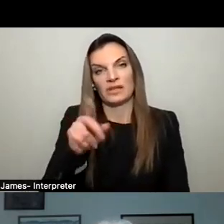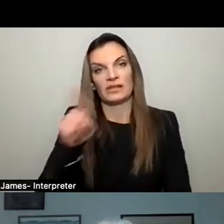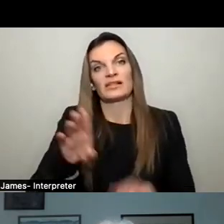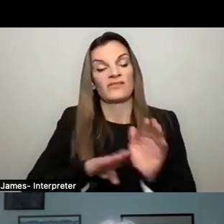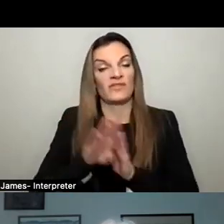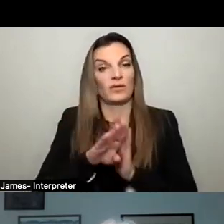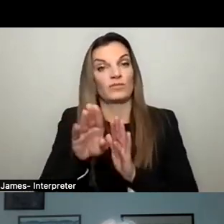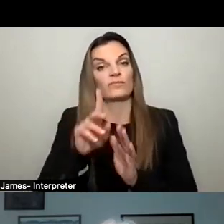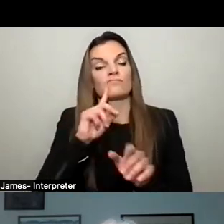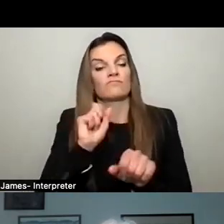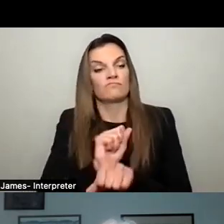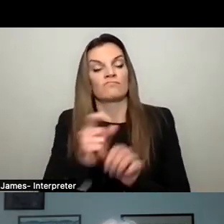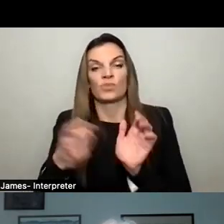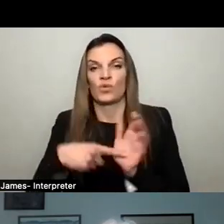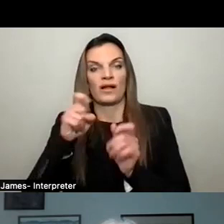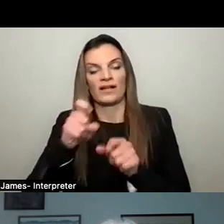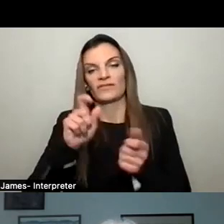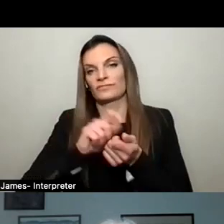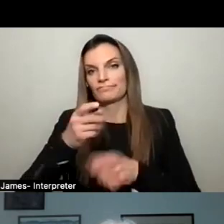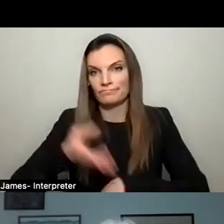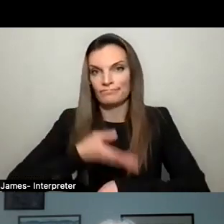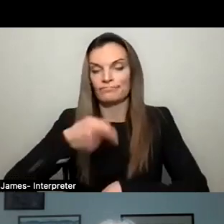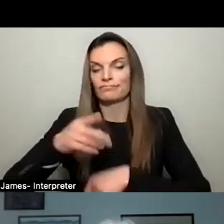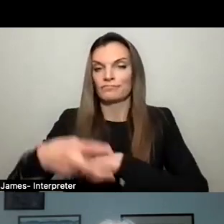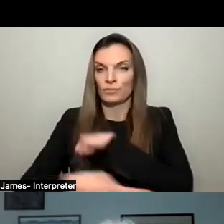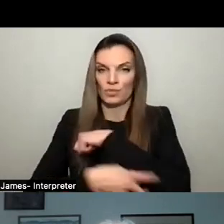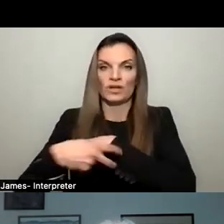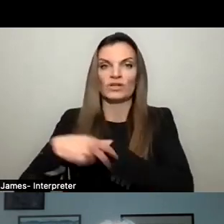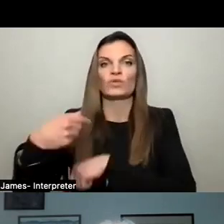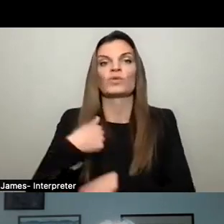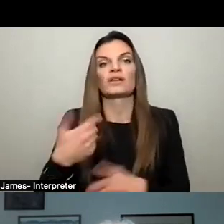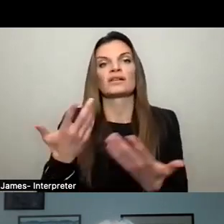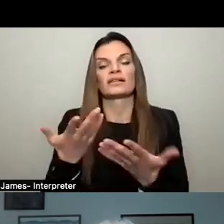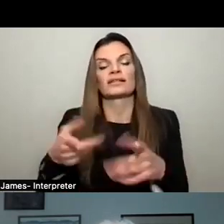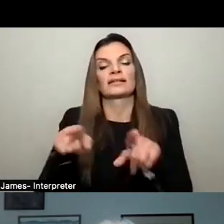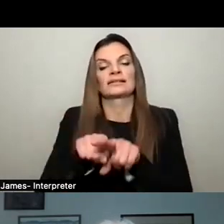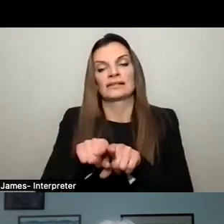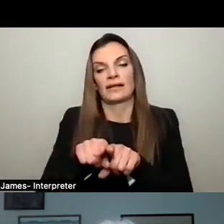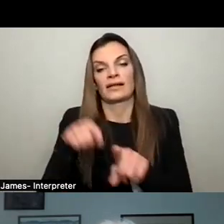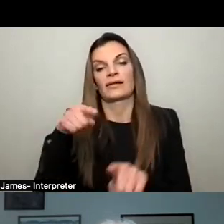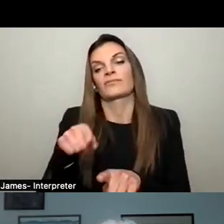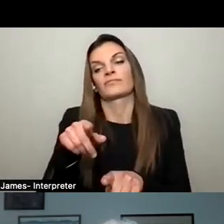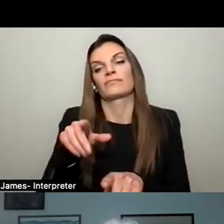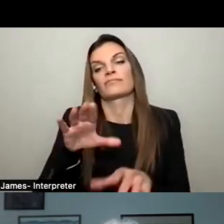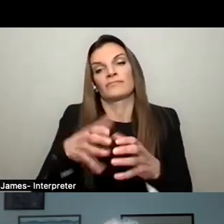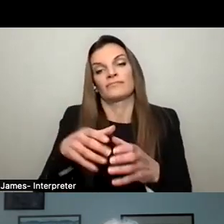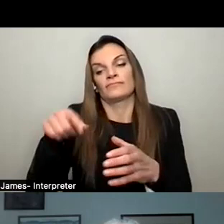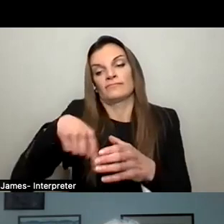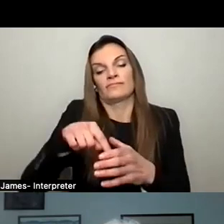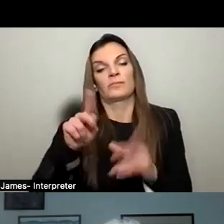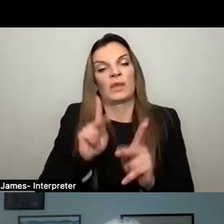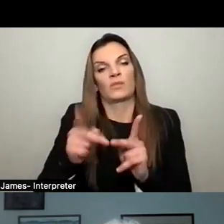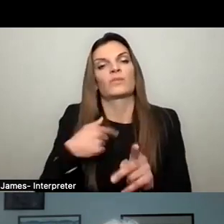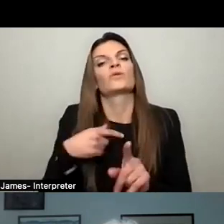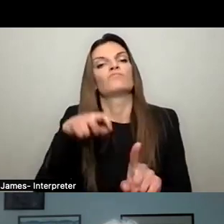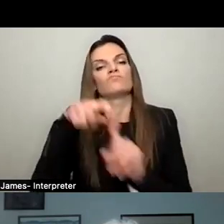that bridge. Um, we used, uh, again, a variation of that same then ad hoc committee, uh, to help with